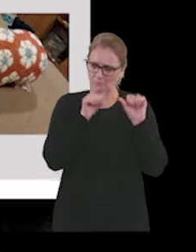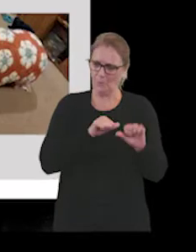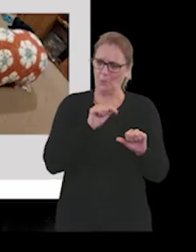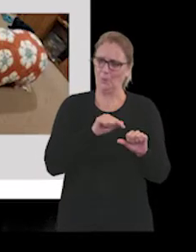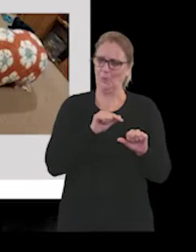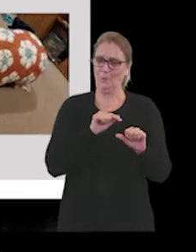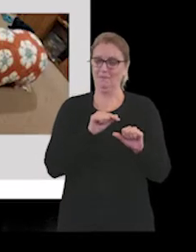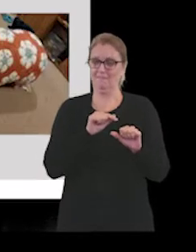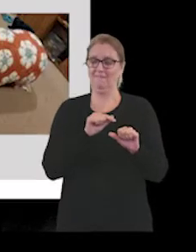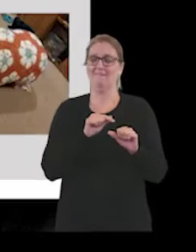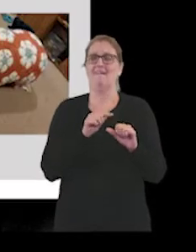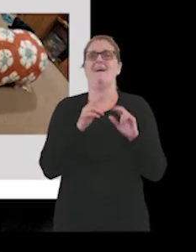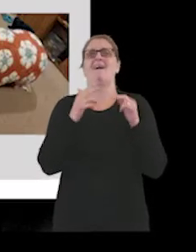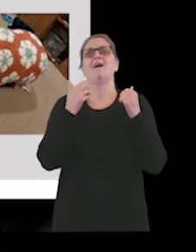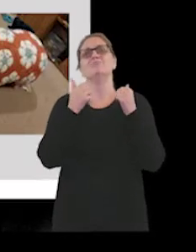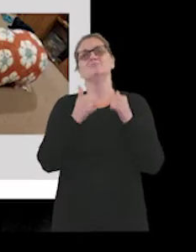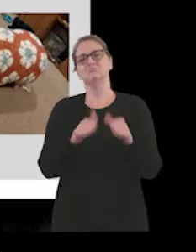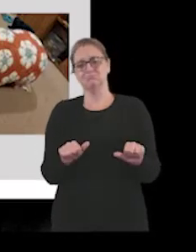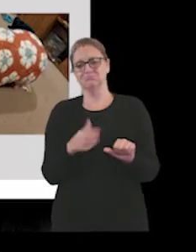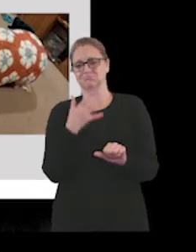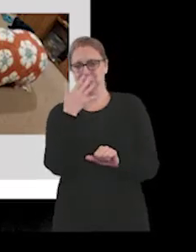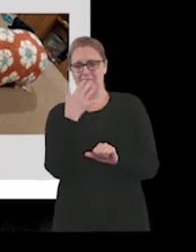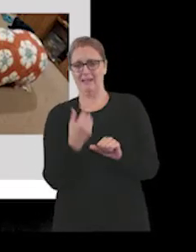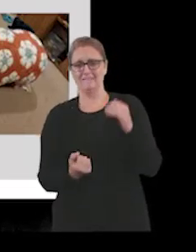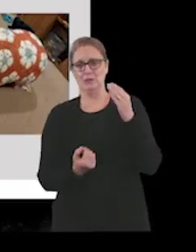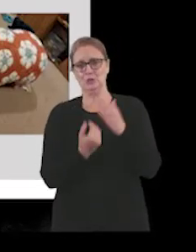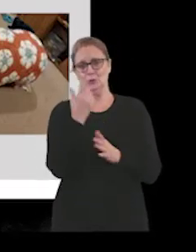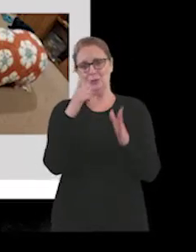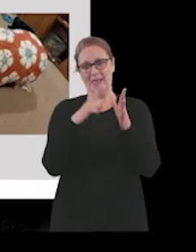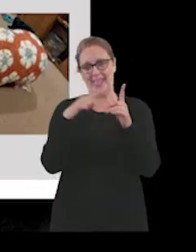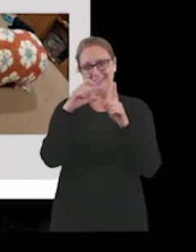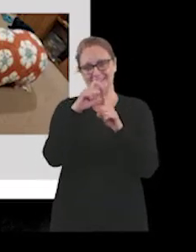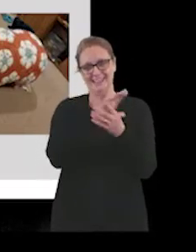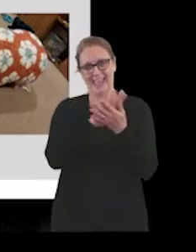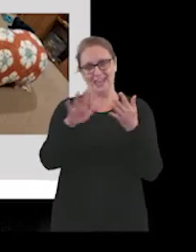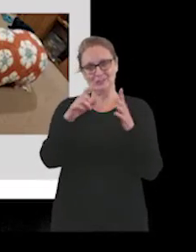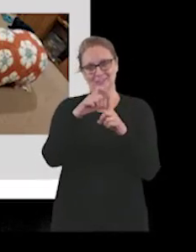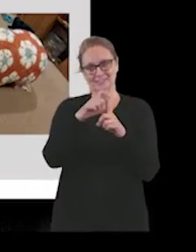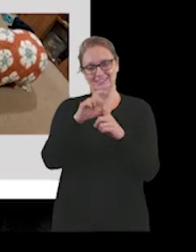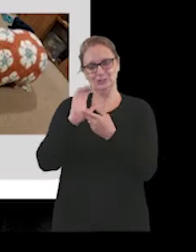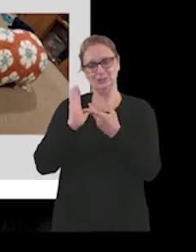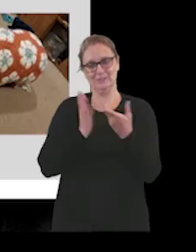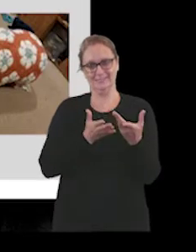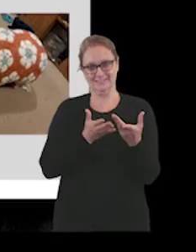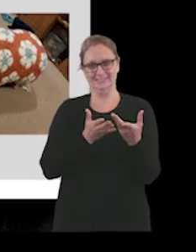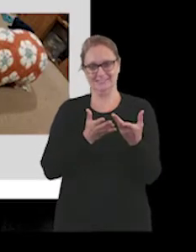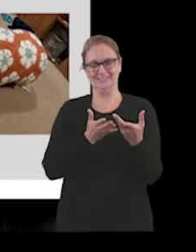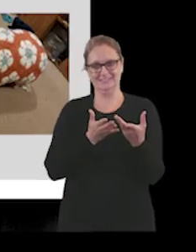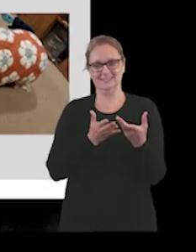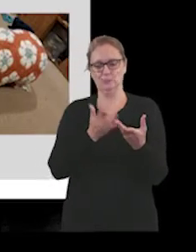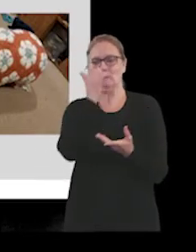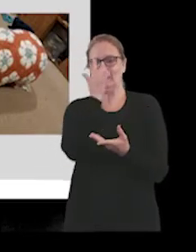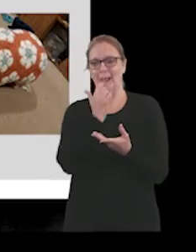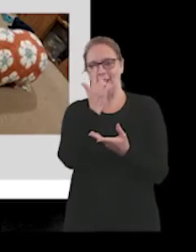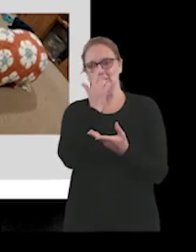being able to say that we've got a new ADHD service that we've been able to work